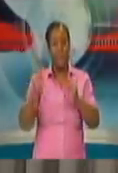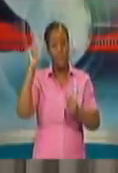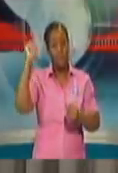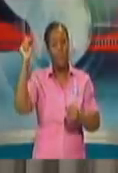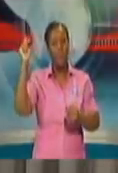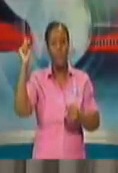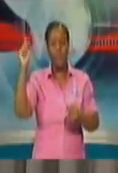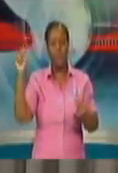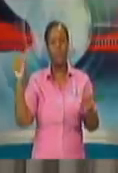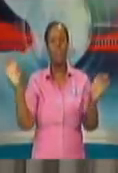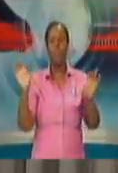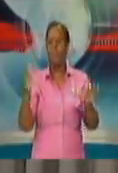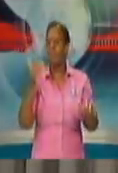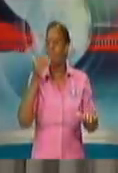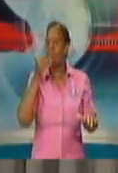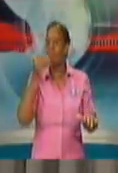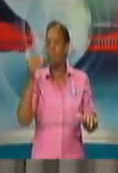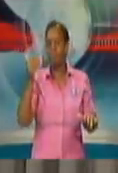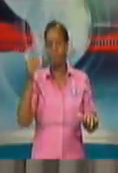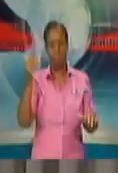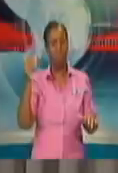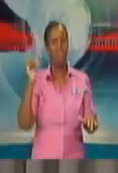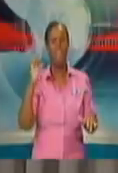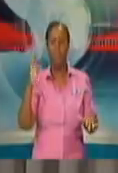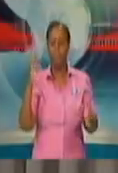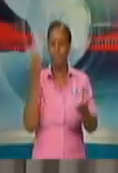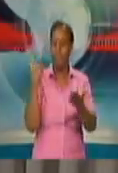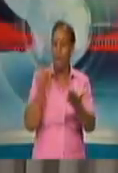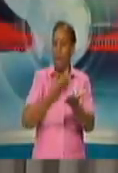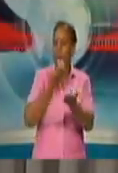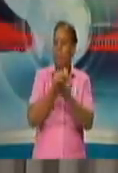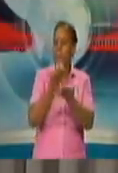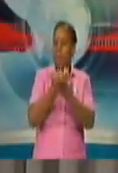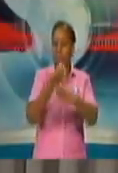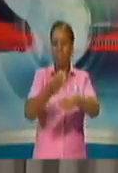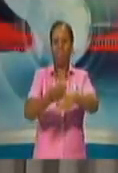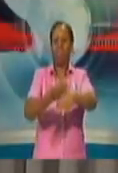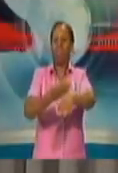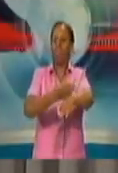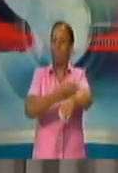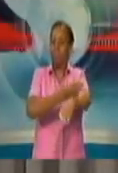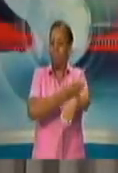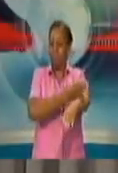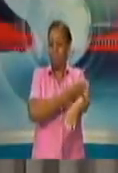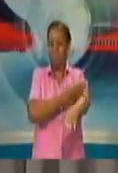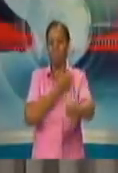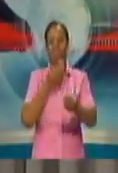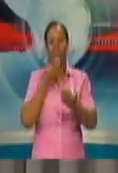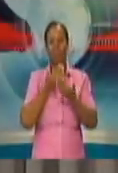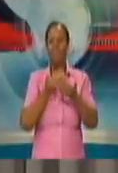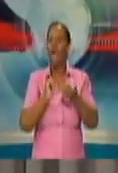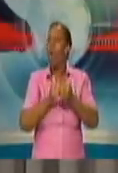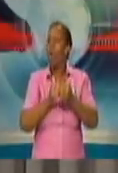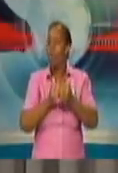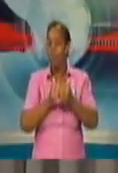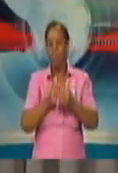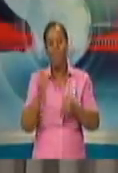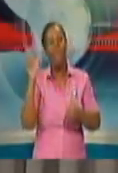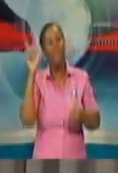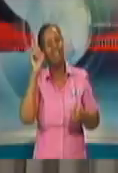responsibly reintroduced. And this has been based on the advice of our public health officials.